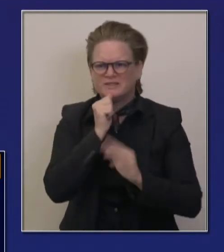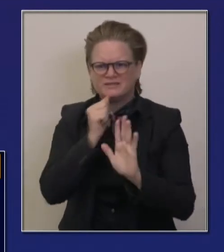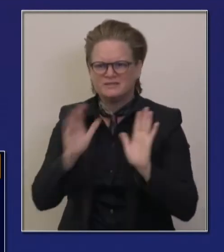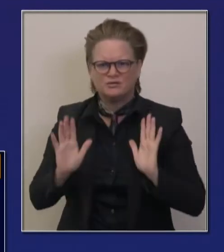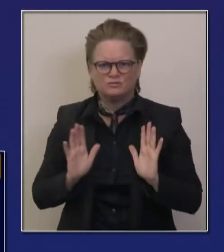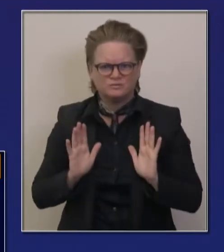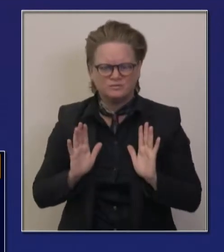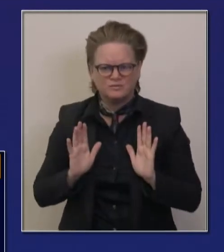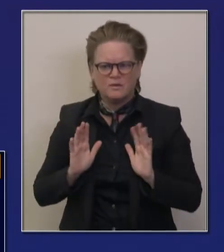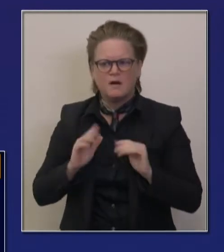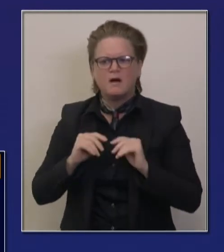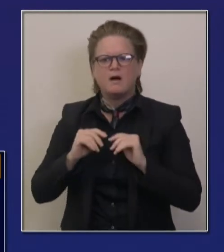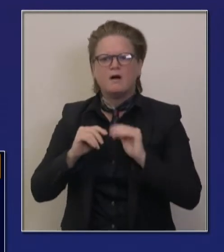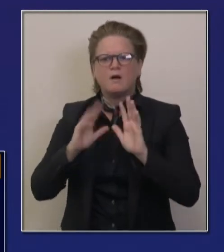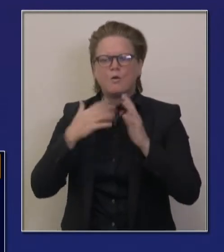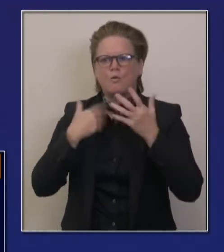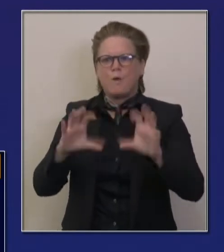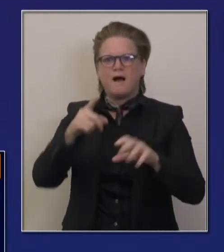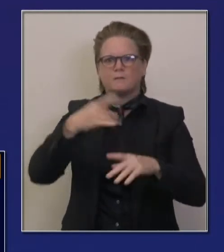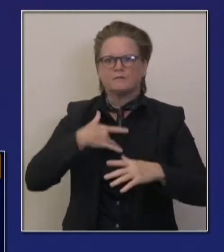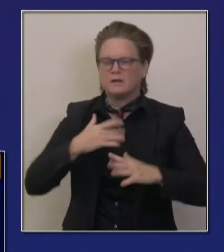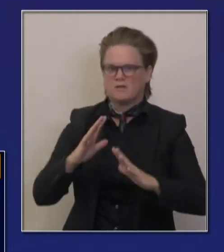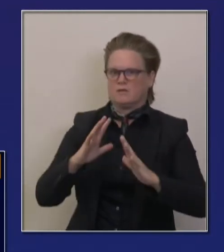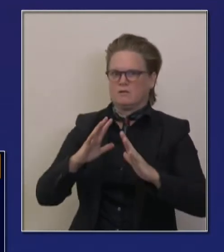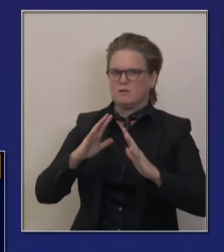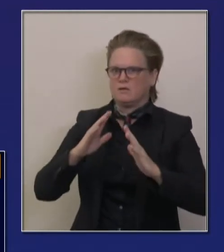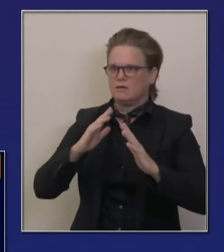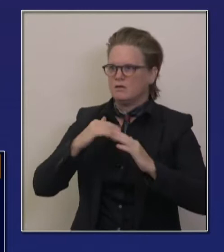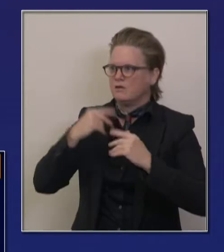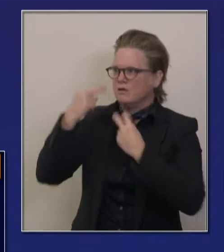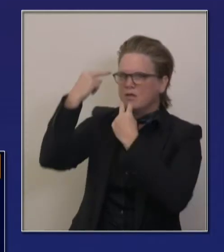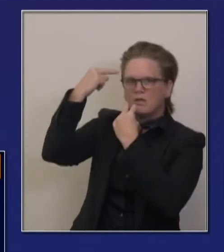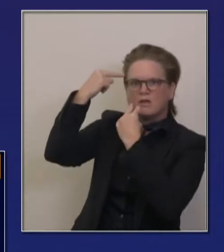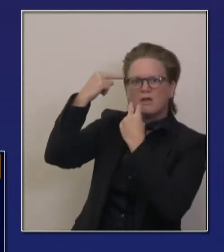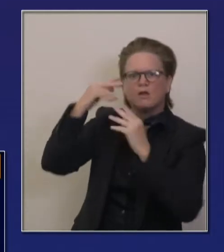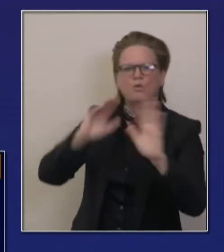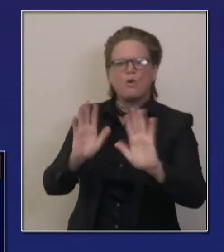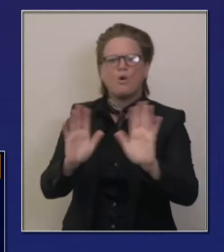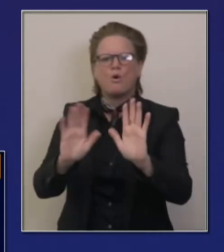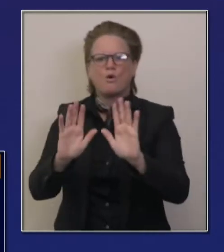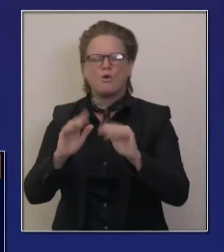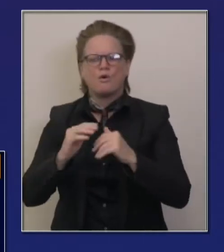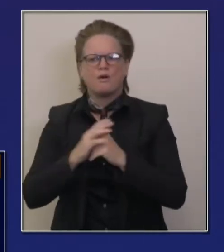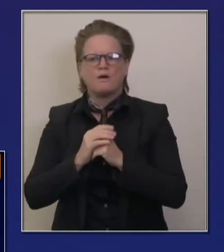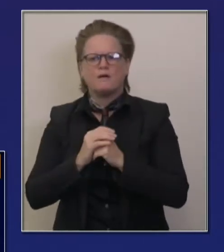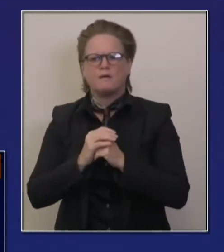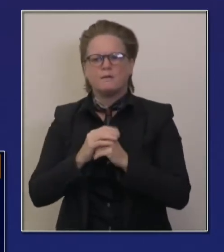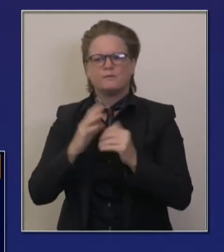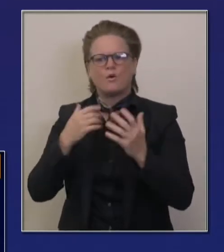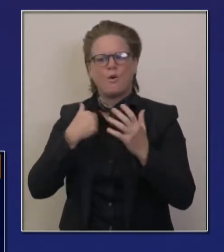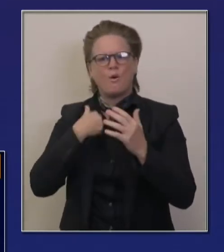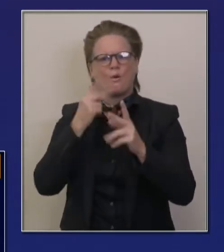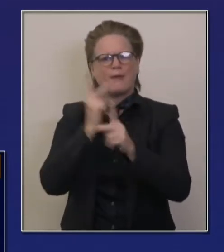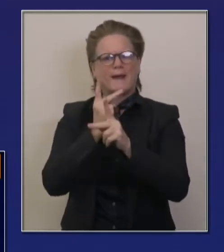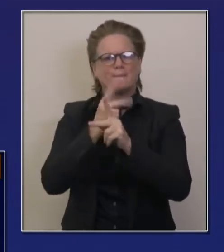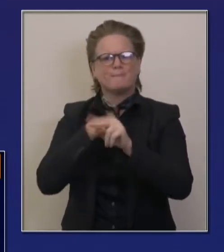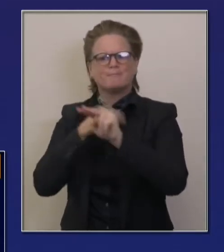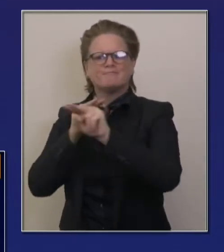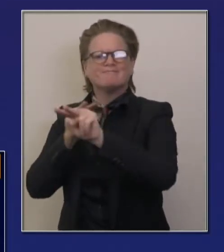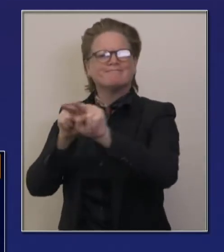we've been, frankly, a little stubborn and kept our eyes wide open in terms of this technology. We didn't want to jump in,